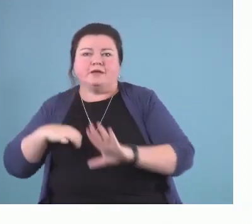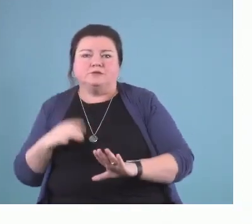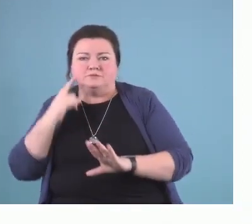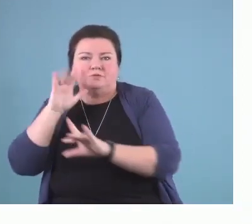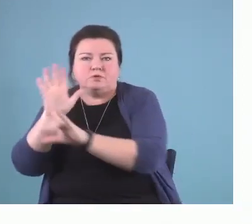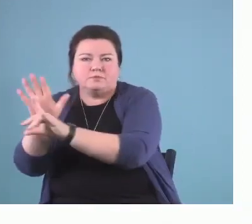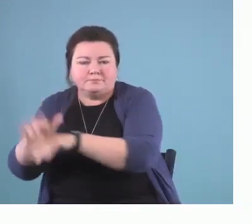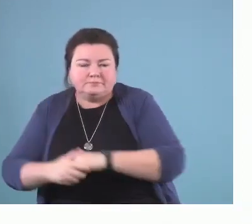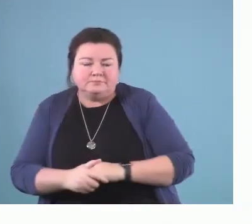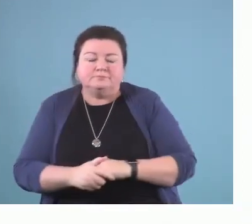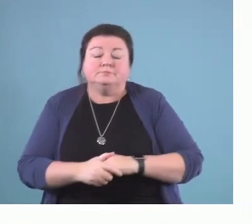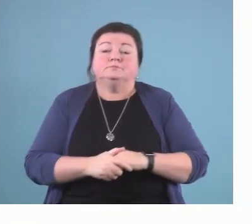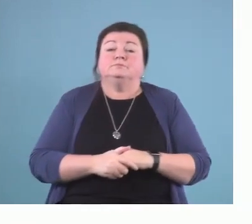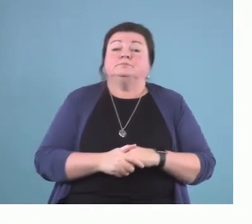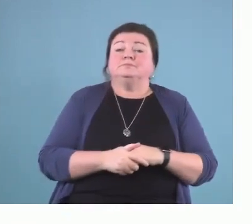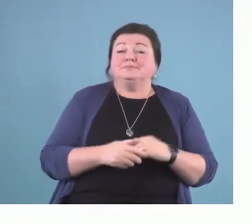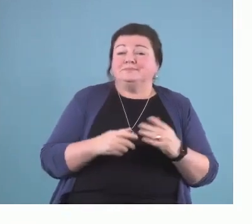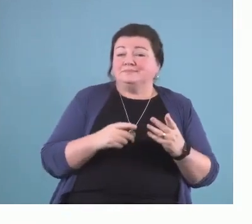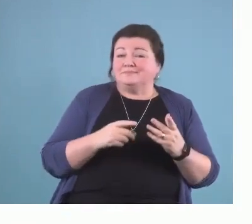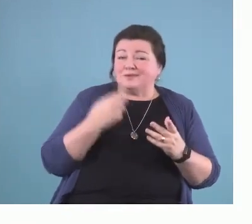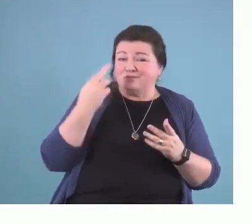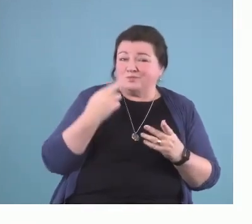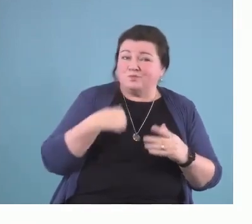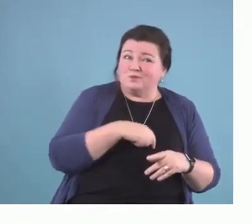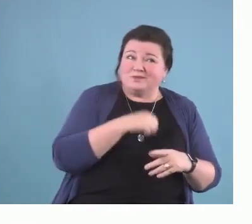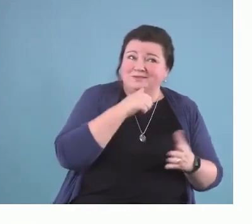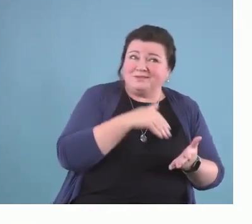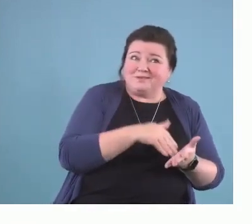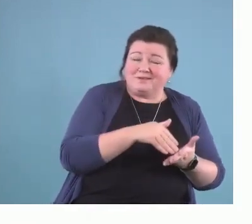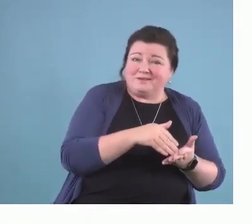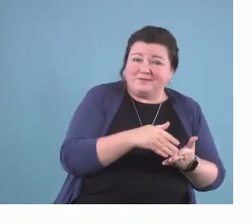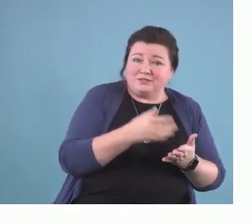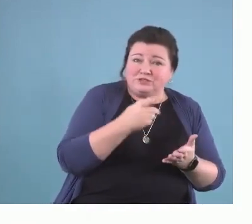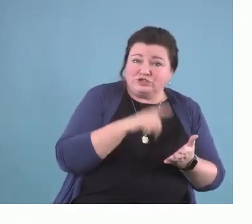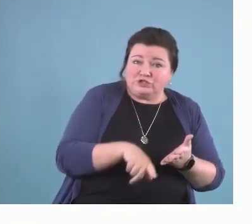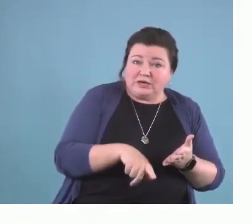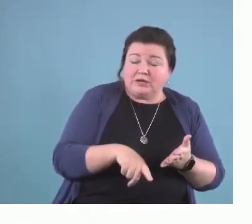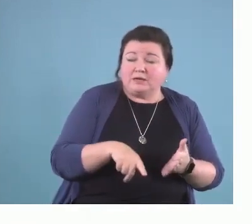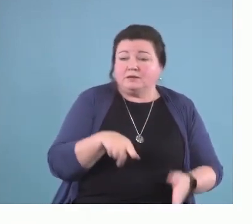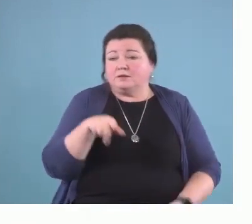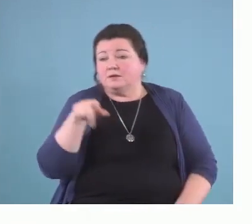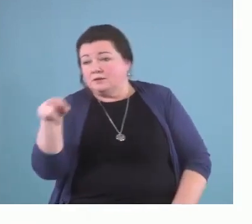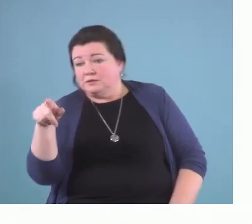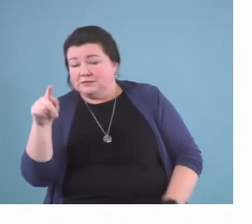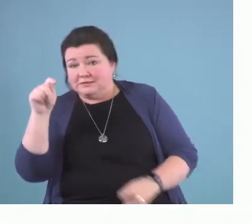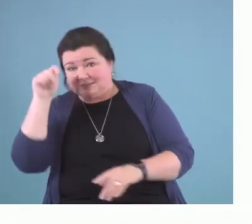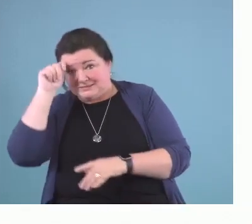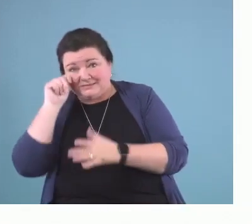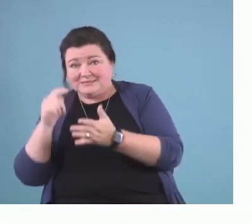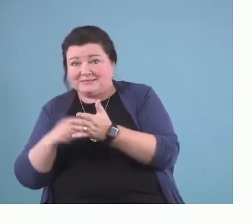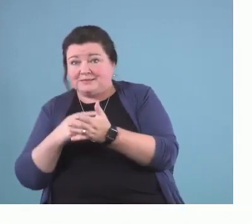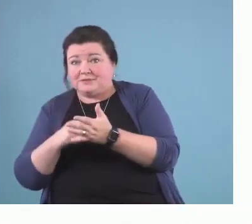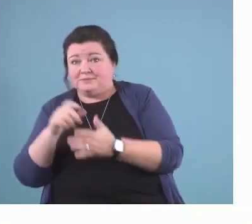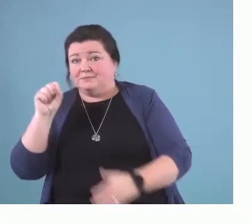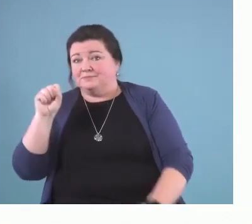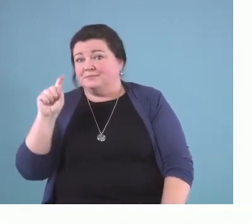do enough is to look to see if the teen actually understands what stigma is. When I looked at the literature, I didn't see